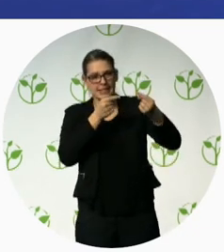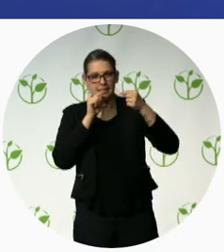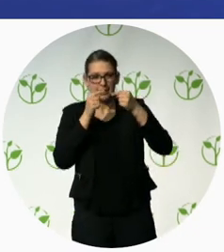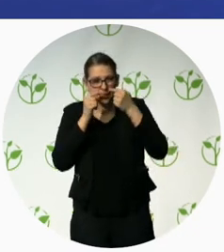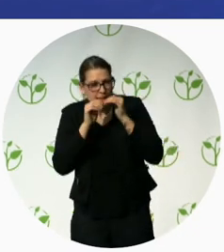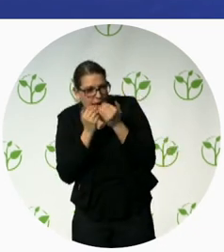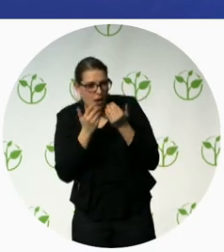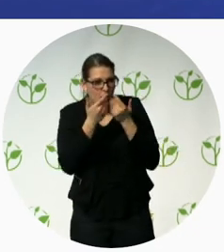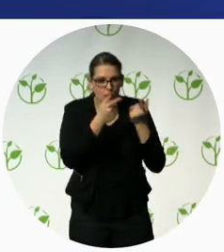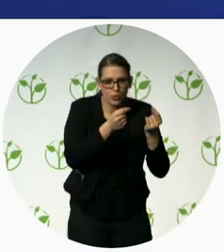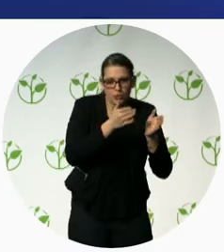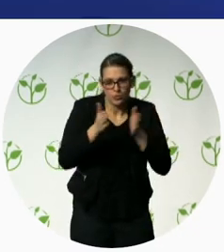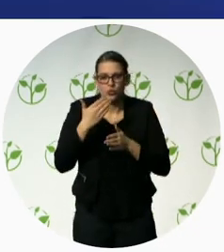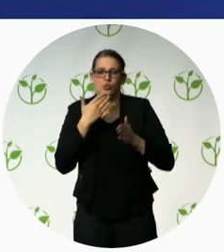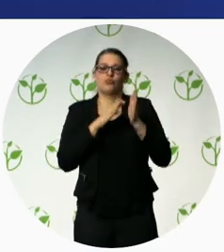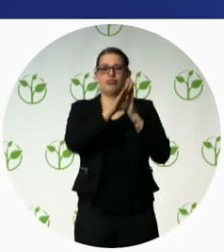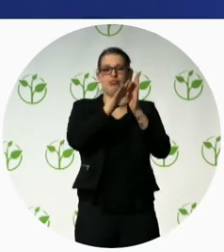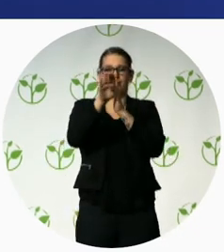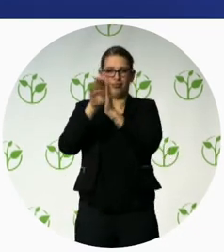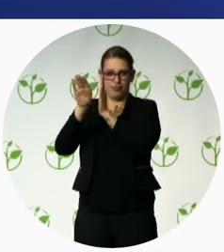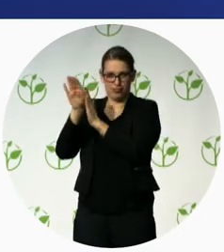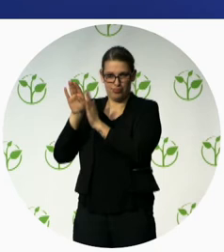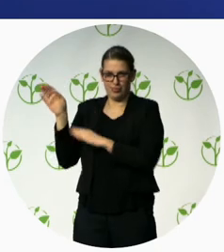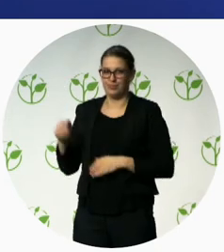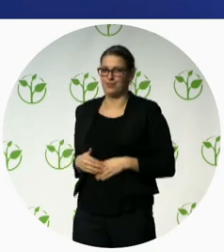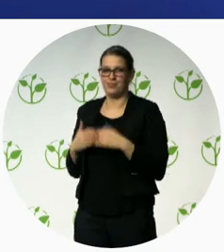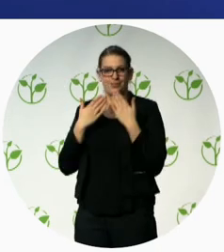type of issues. Great. Thank you. Pooja.